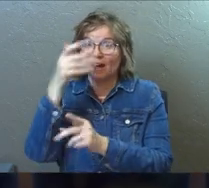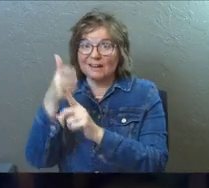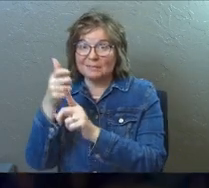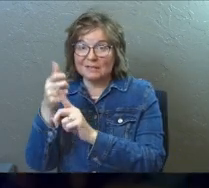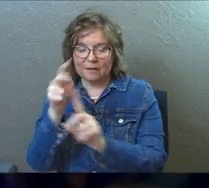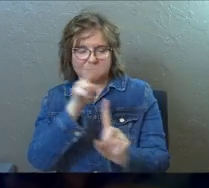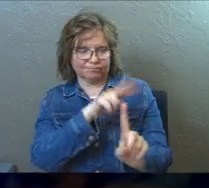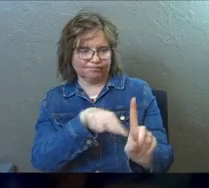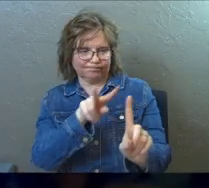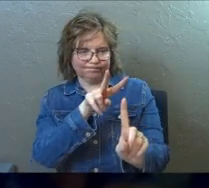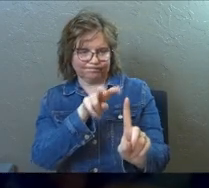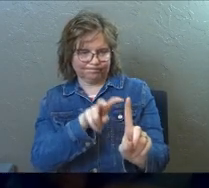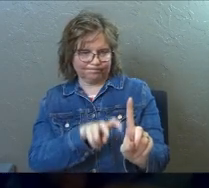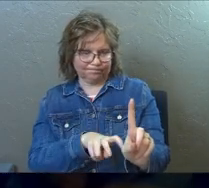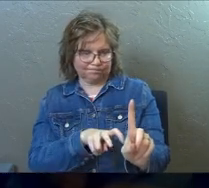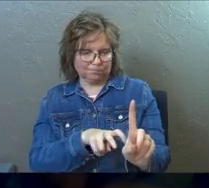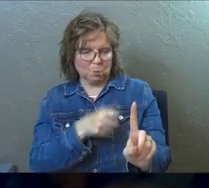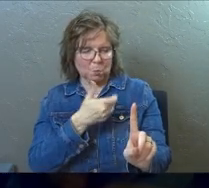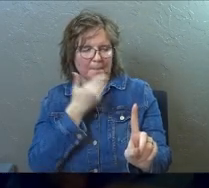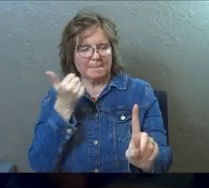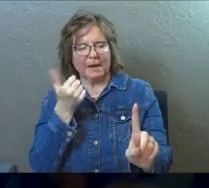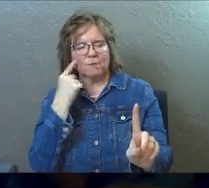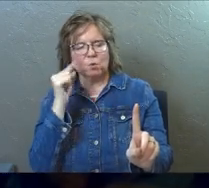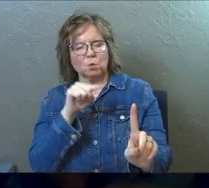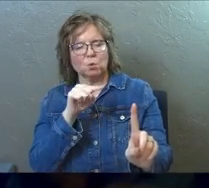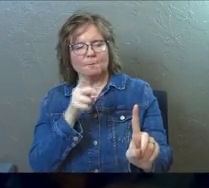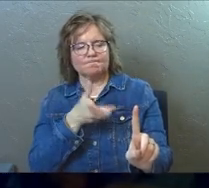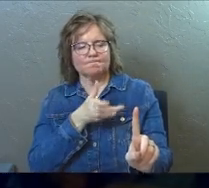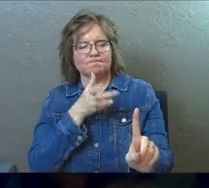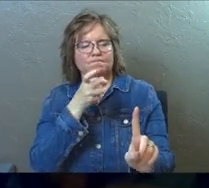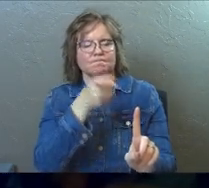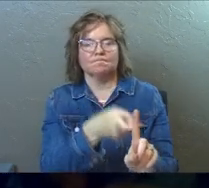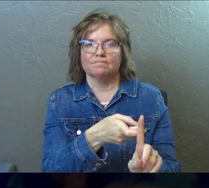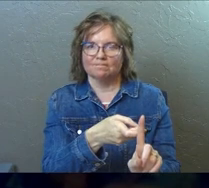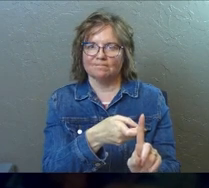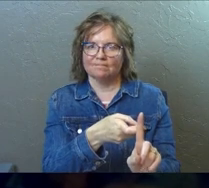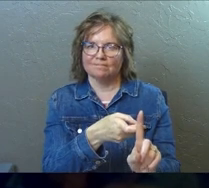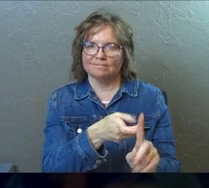just for you. Amen. I don't think I read into that too much.